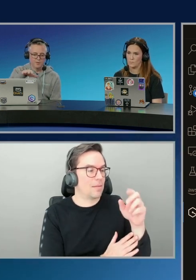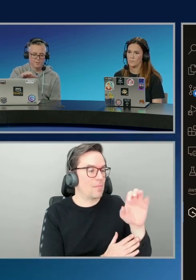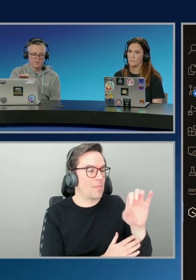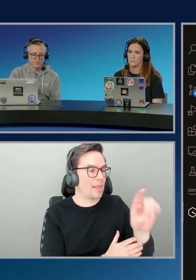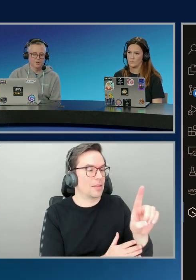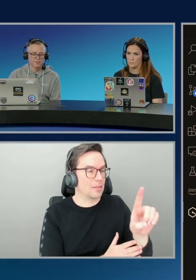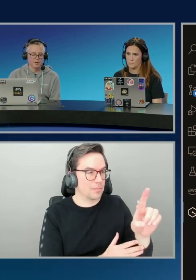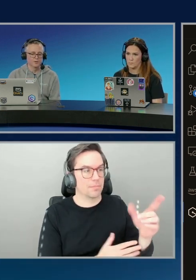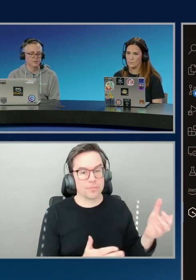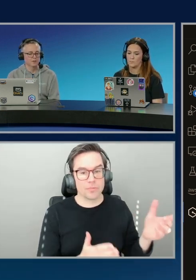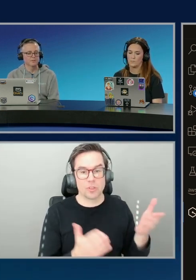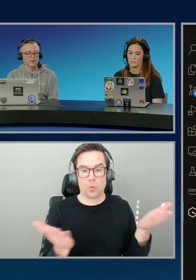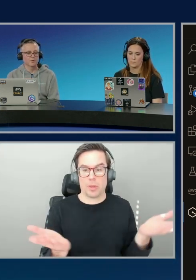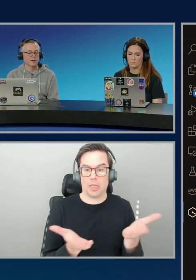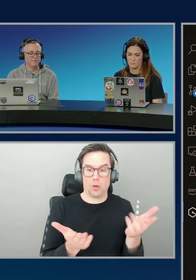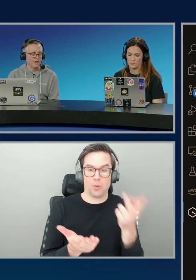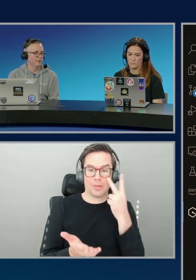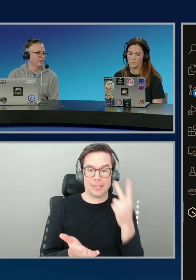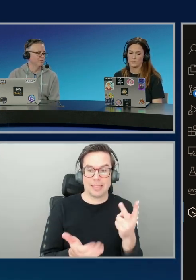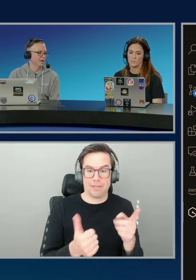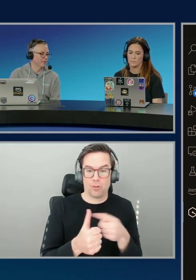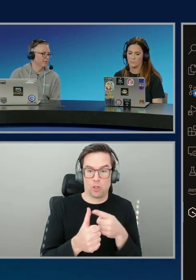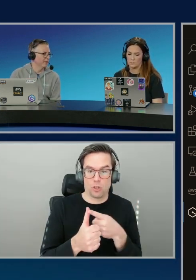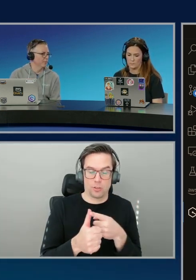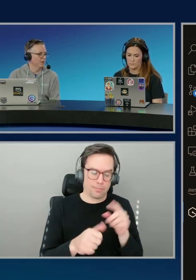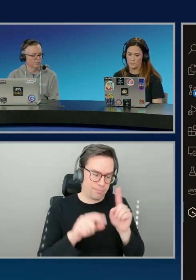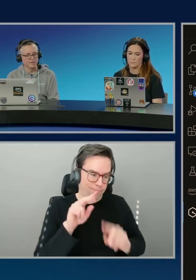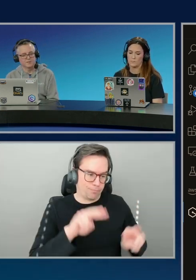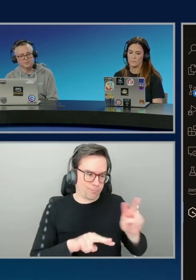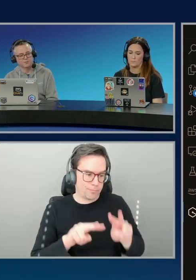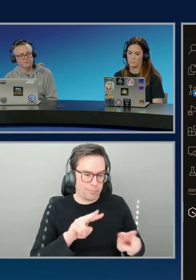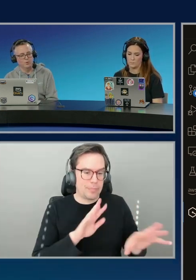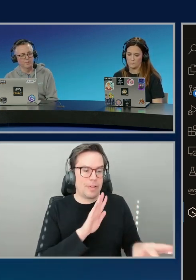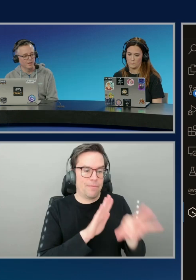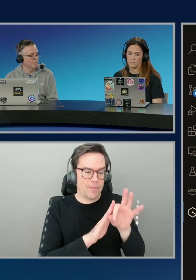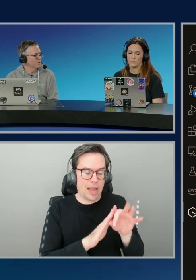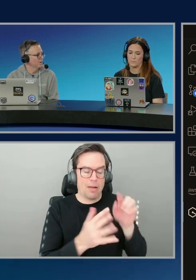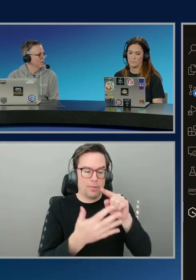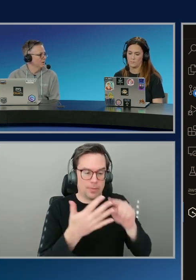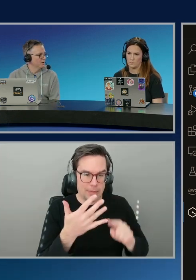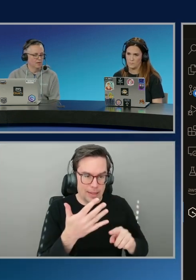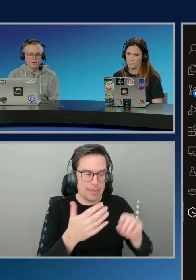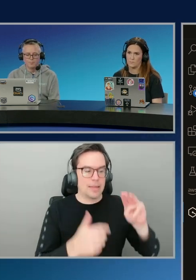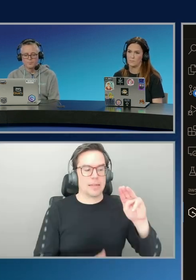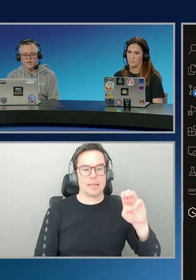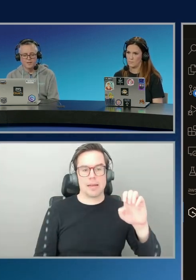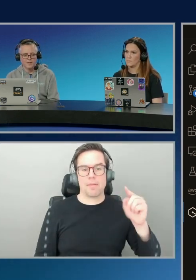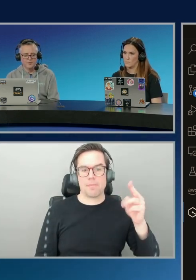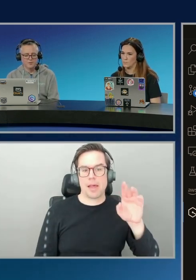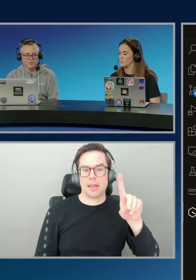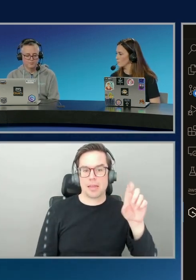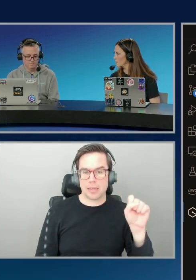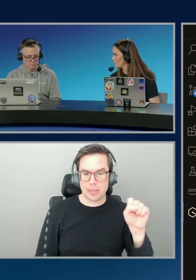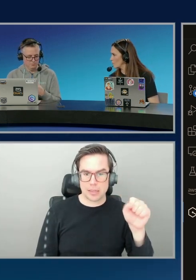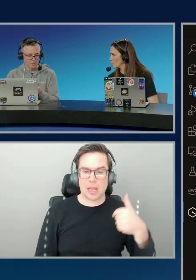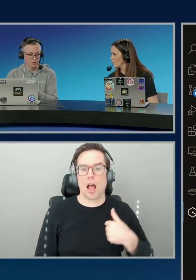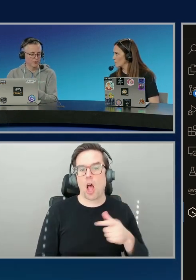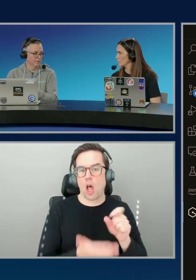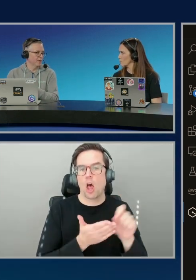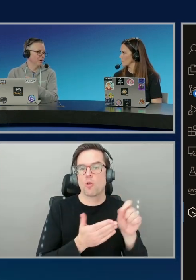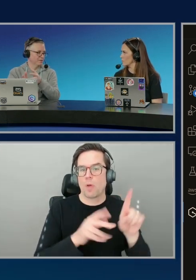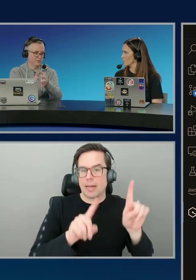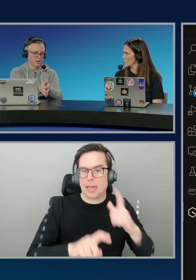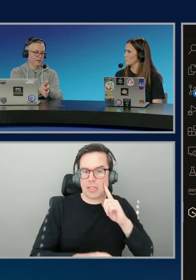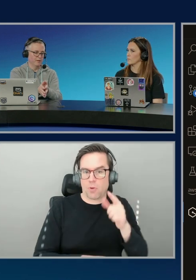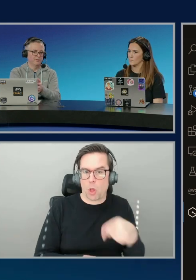first going through and discovering what's here and saying, okay, I found these methods and then I'm going to write tests for them. Um, and again, this is a